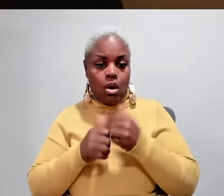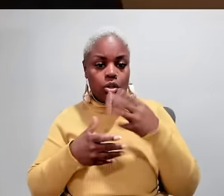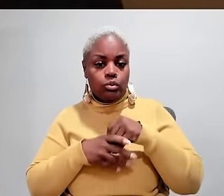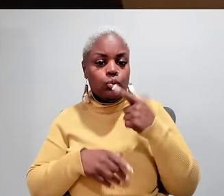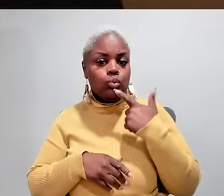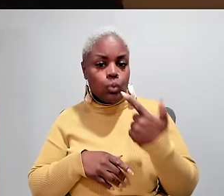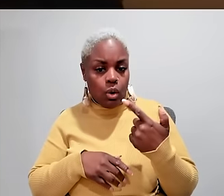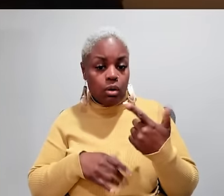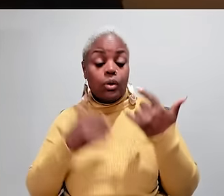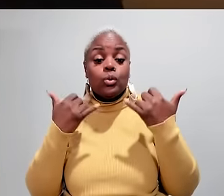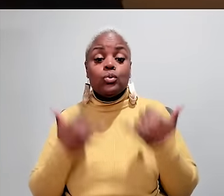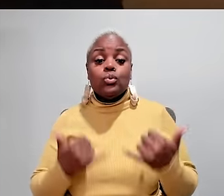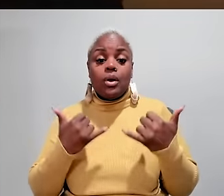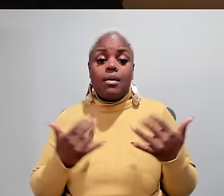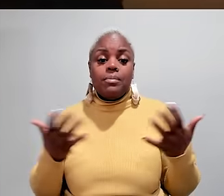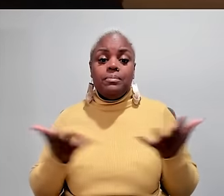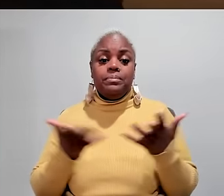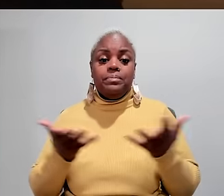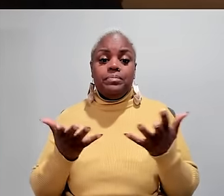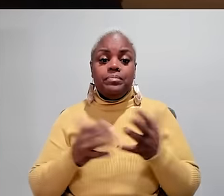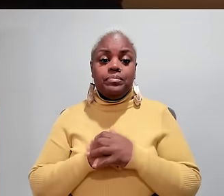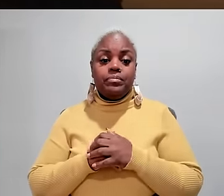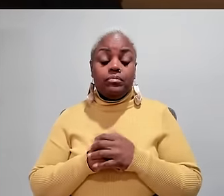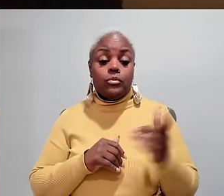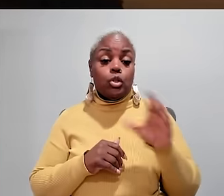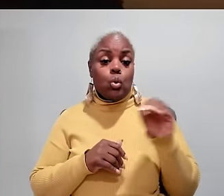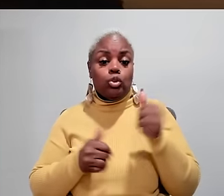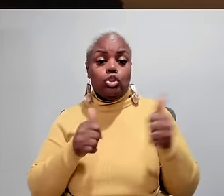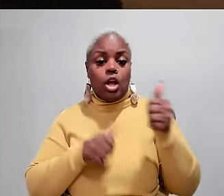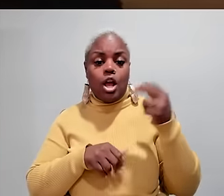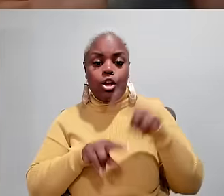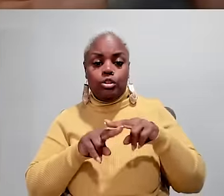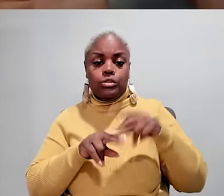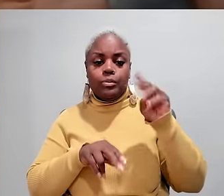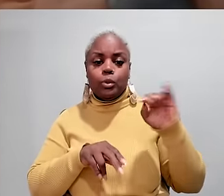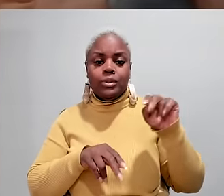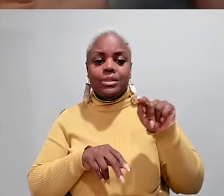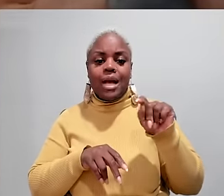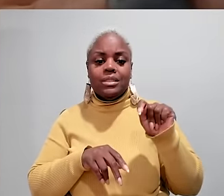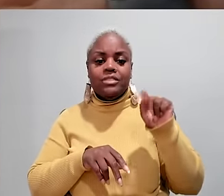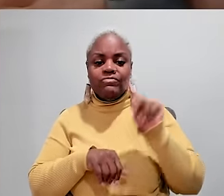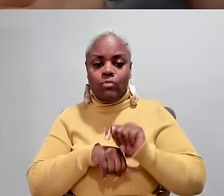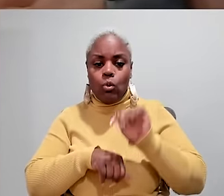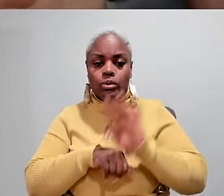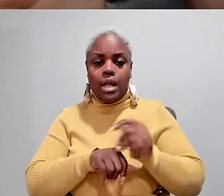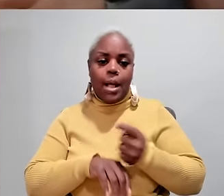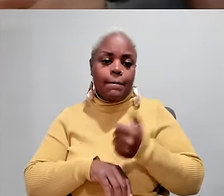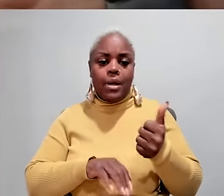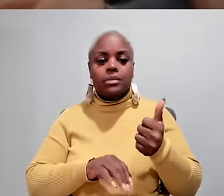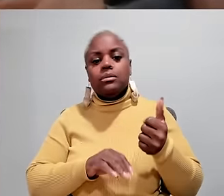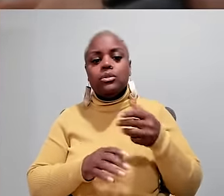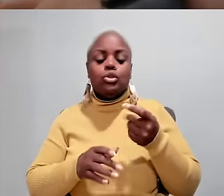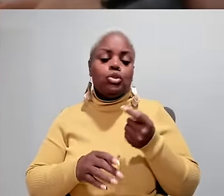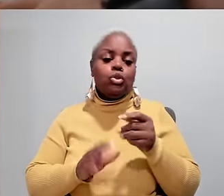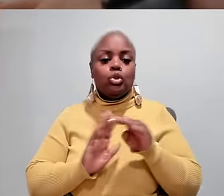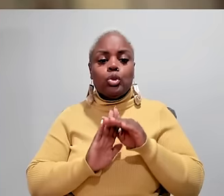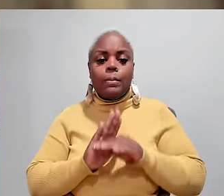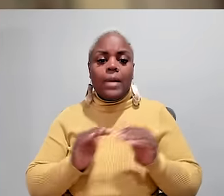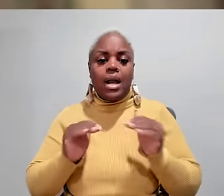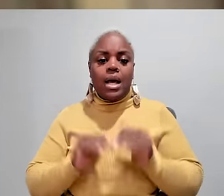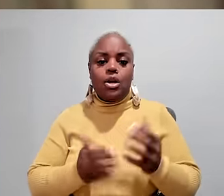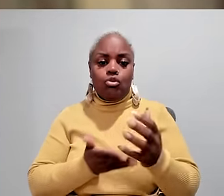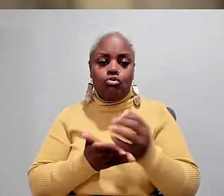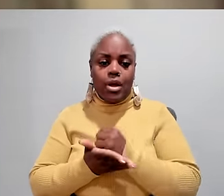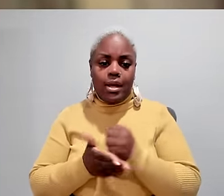issue. JARED Jillian Nelson was diagnosed with autism when she was 21. Today, she co-chairs Minnesota's task